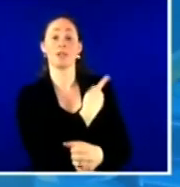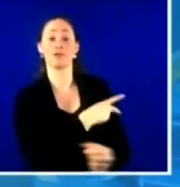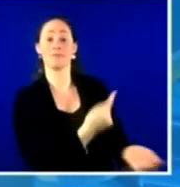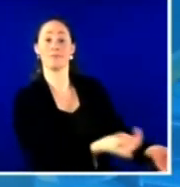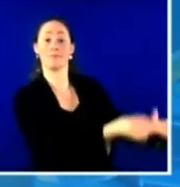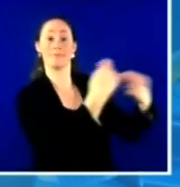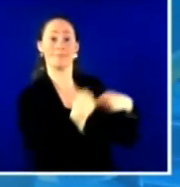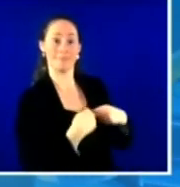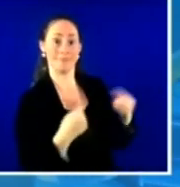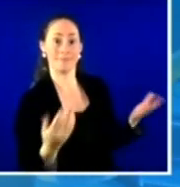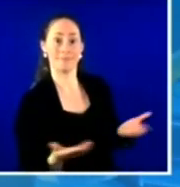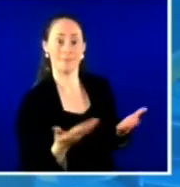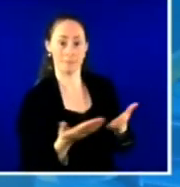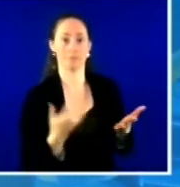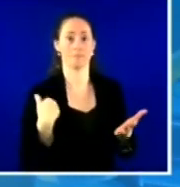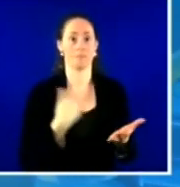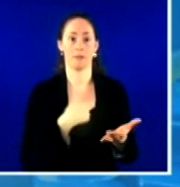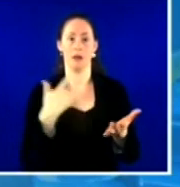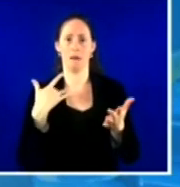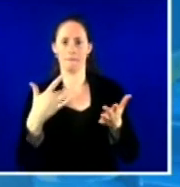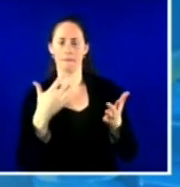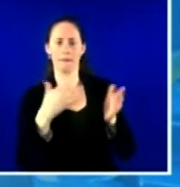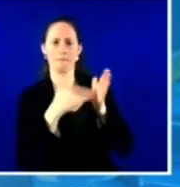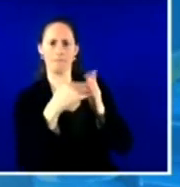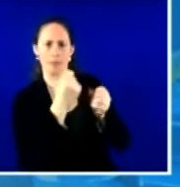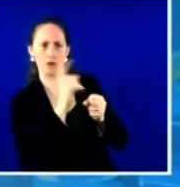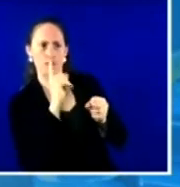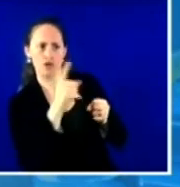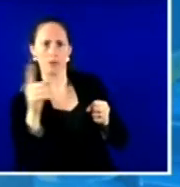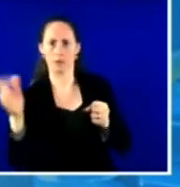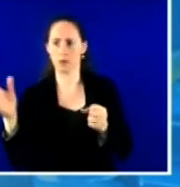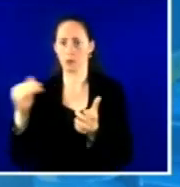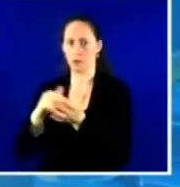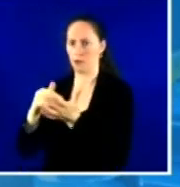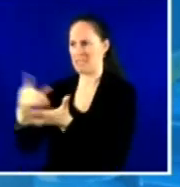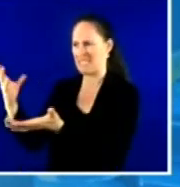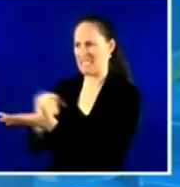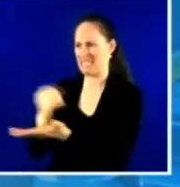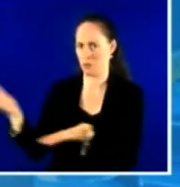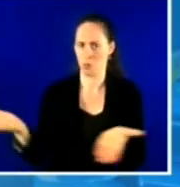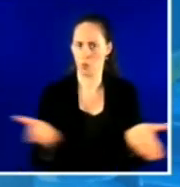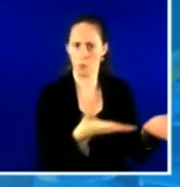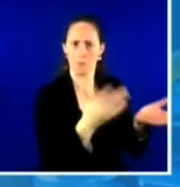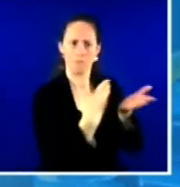to discuss vaccination in a personalized venue.